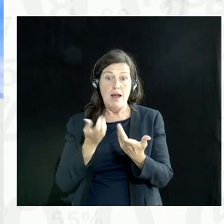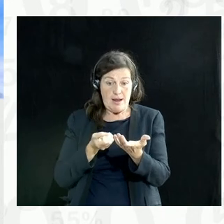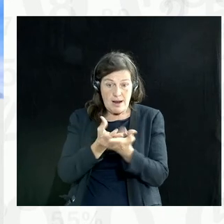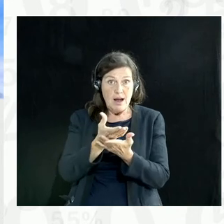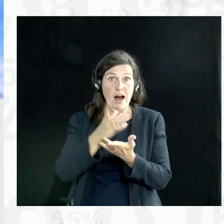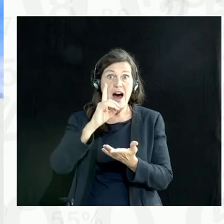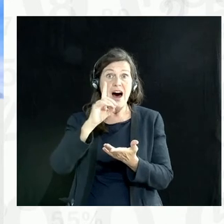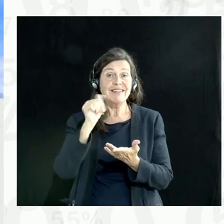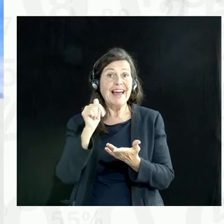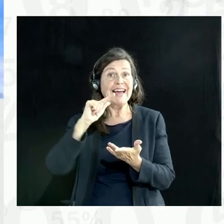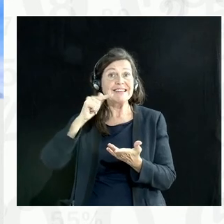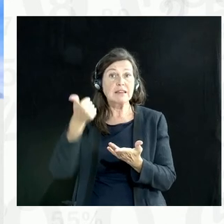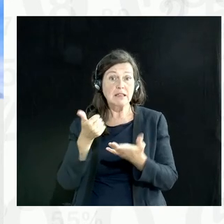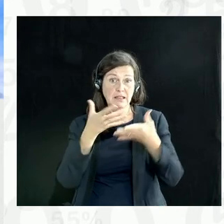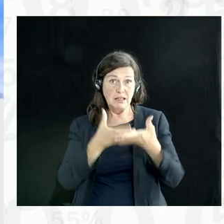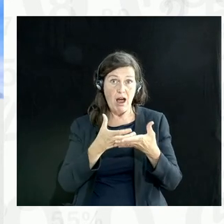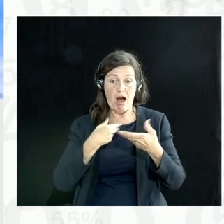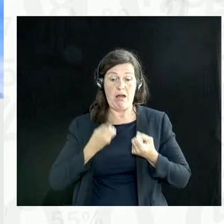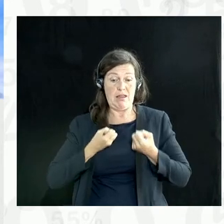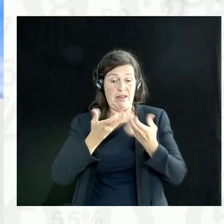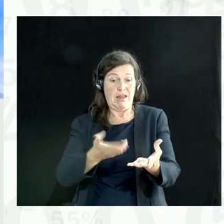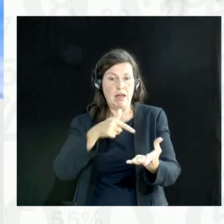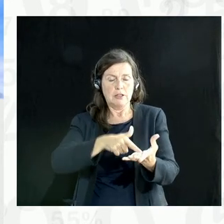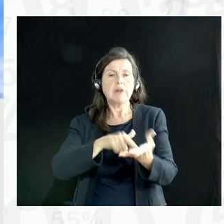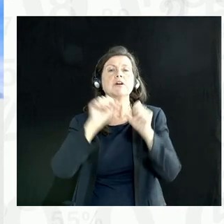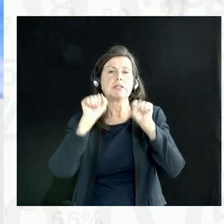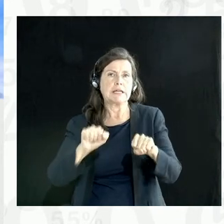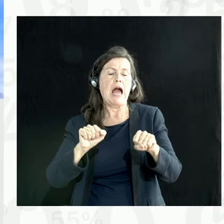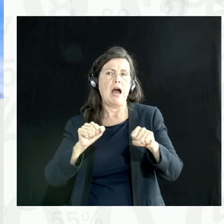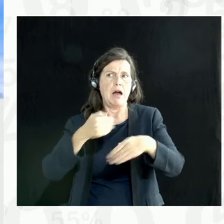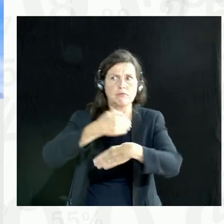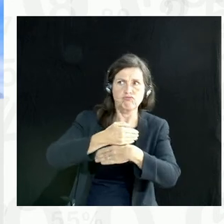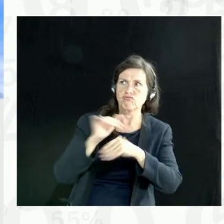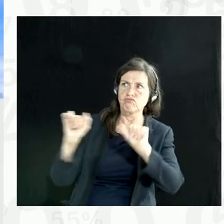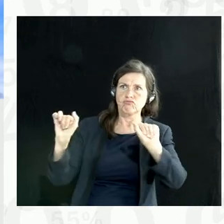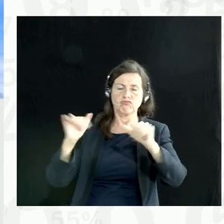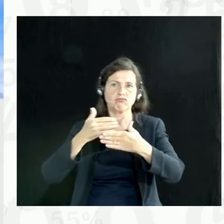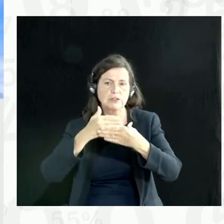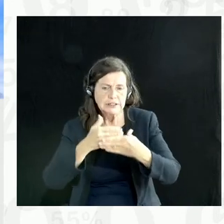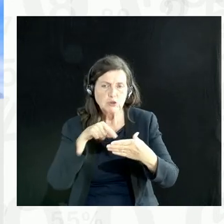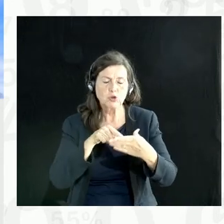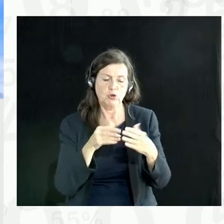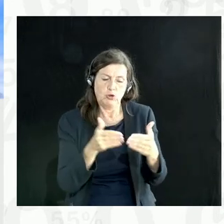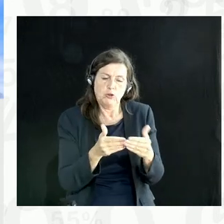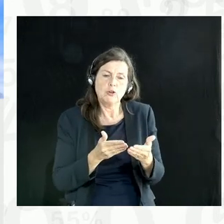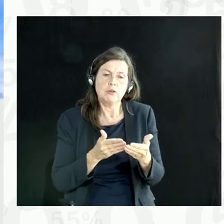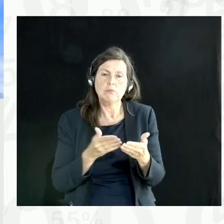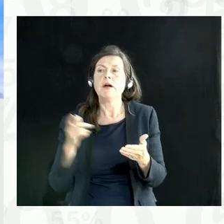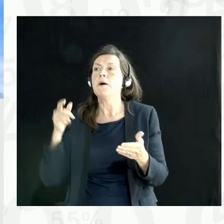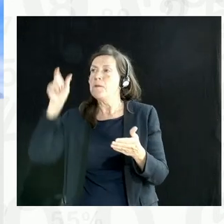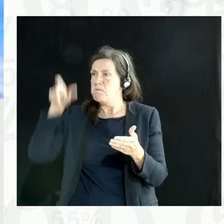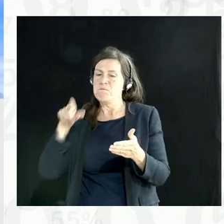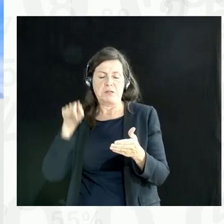mucking up the data to the extent that Pam described. So we